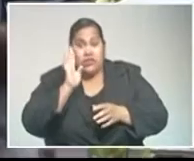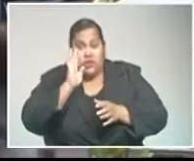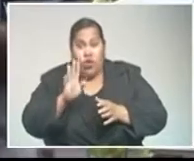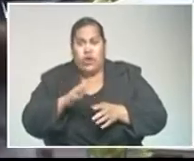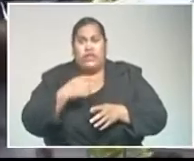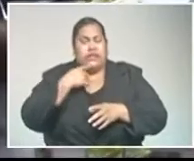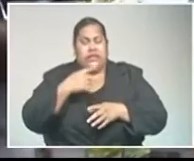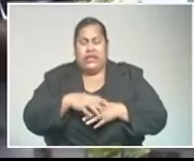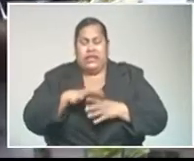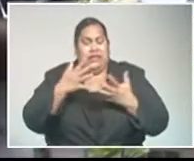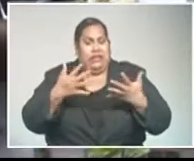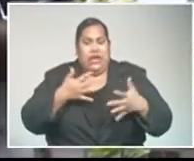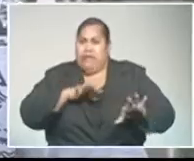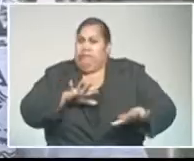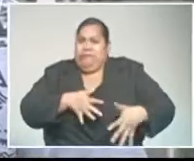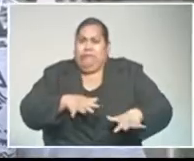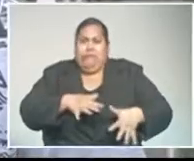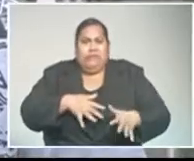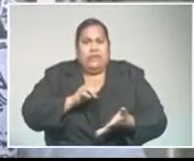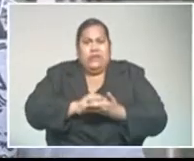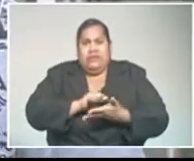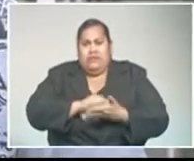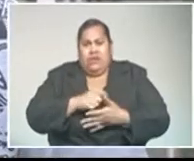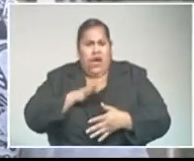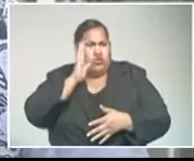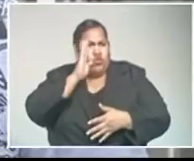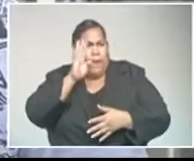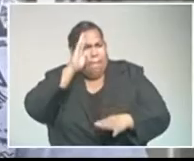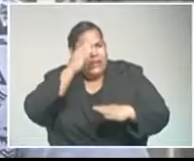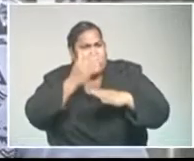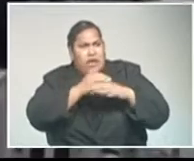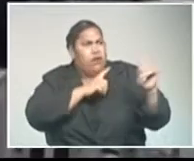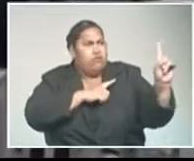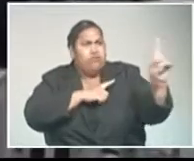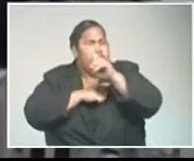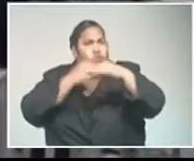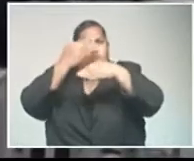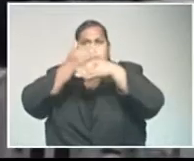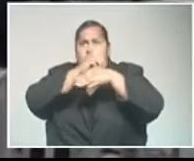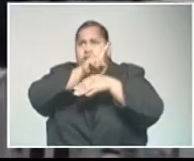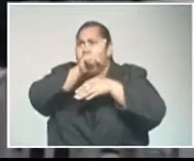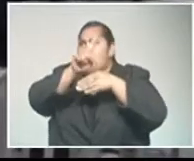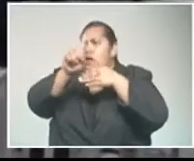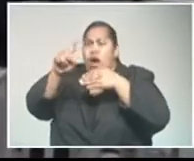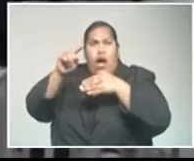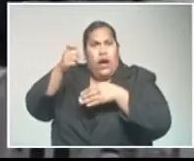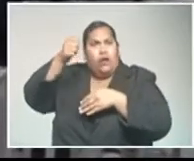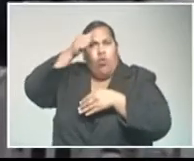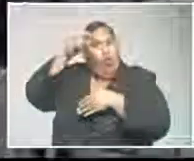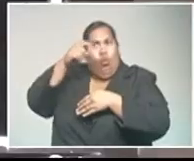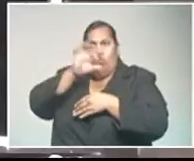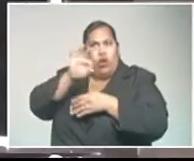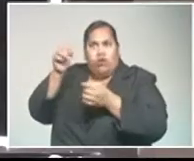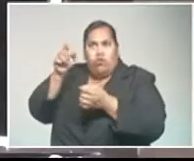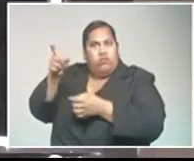He says they now live in fear. I saw the person came past the window, and I recognized that it was not one of the